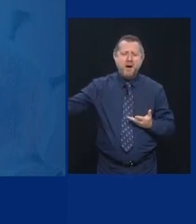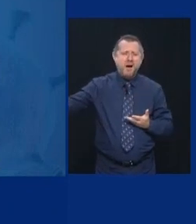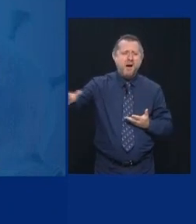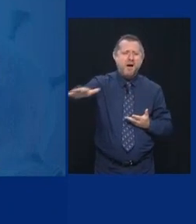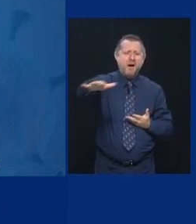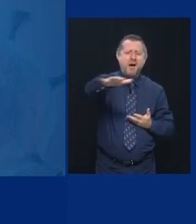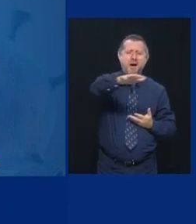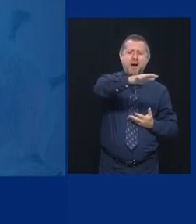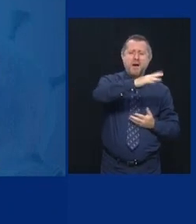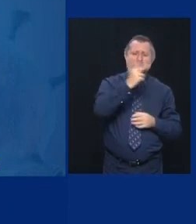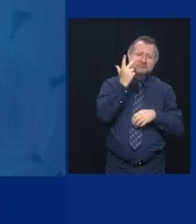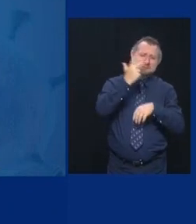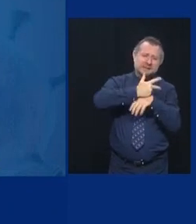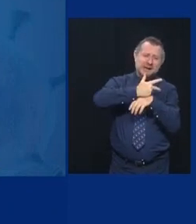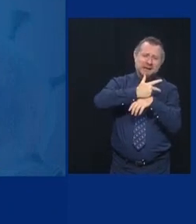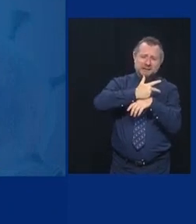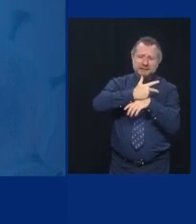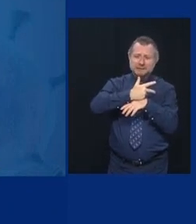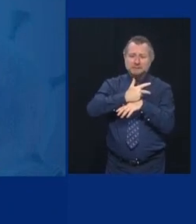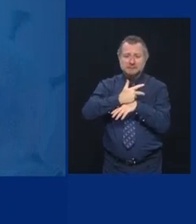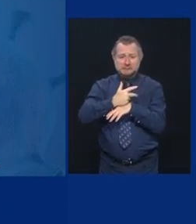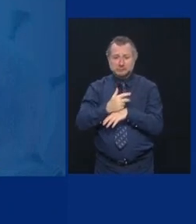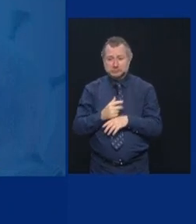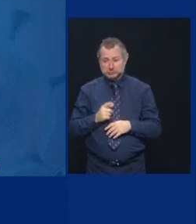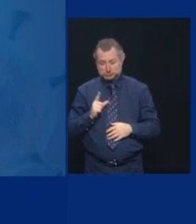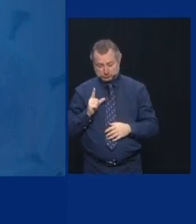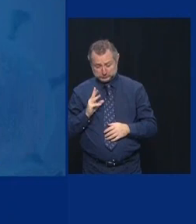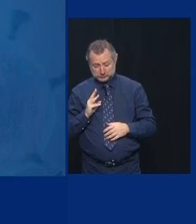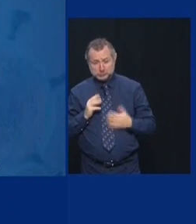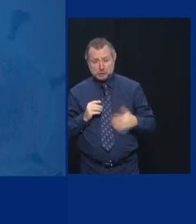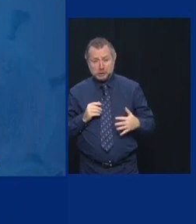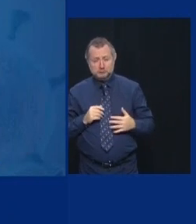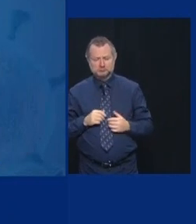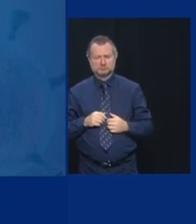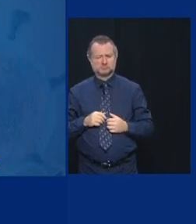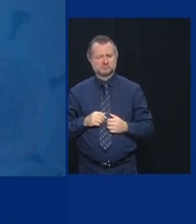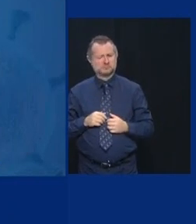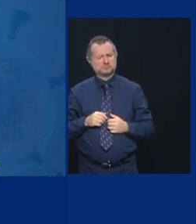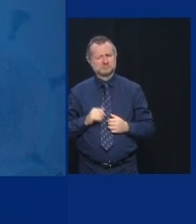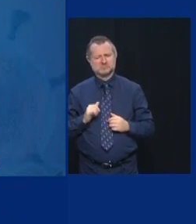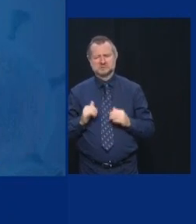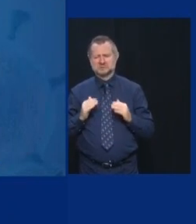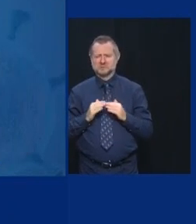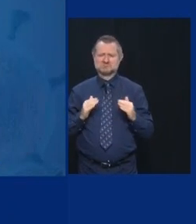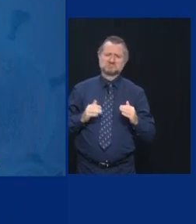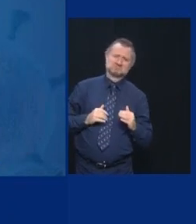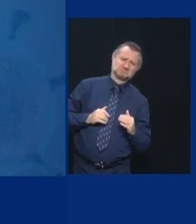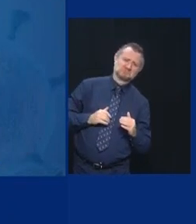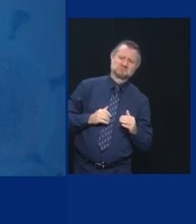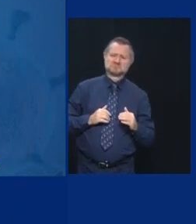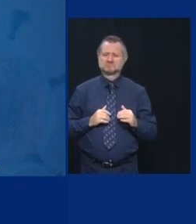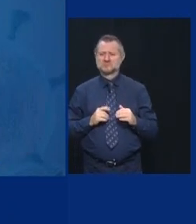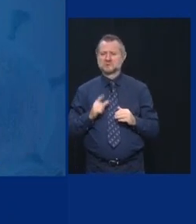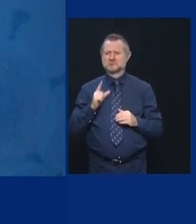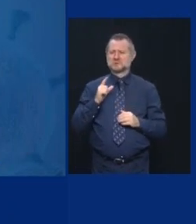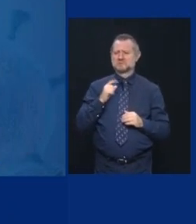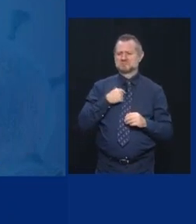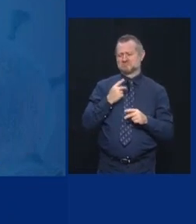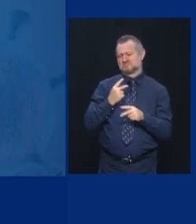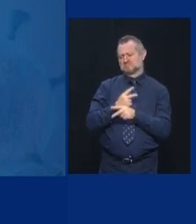is what? Is 24,000